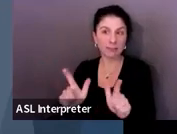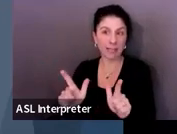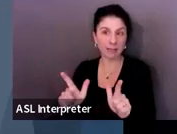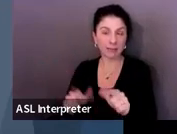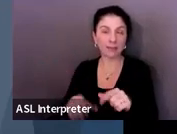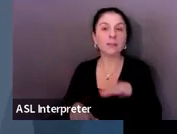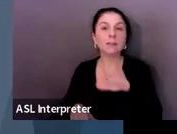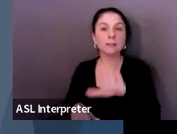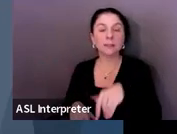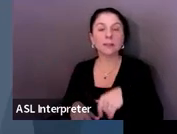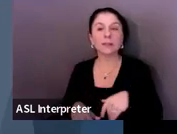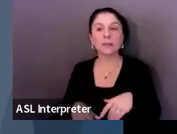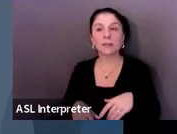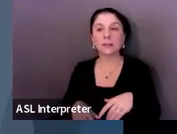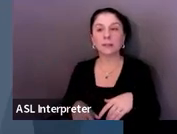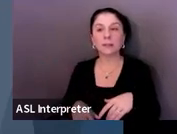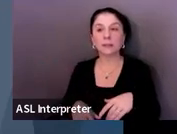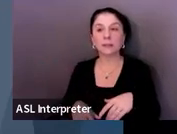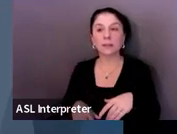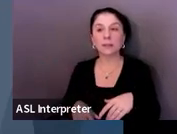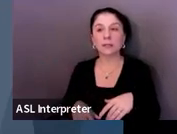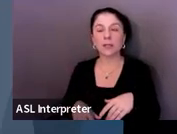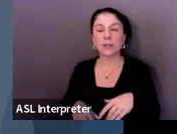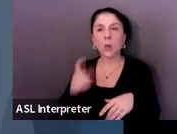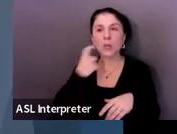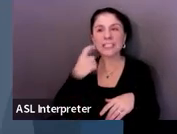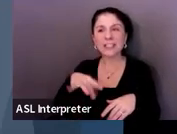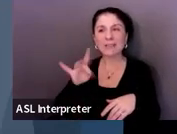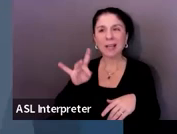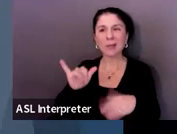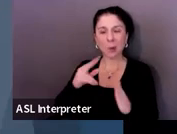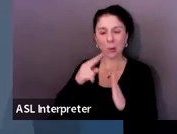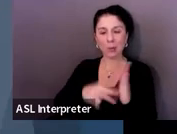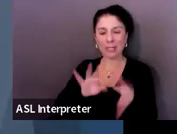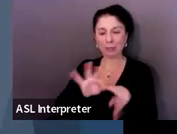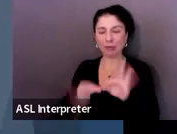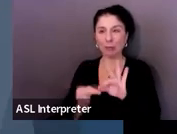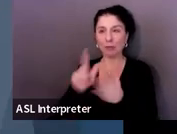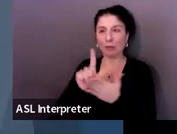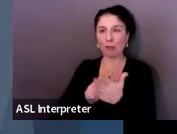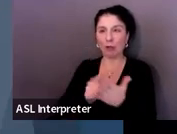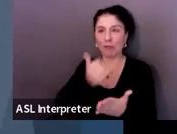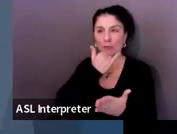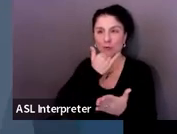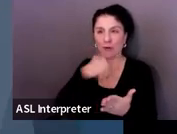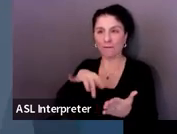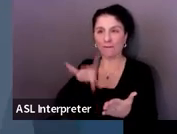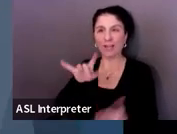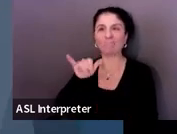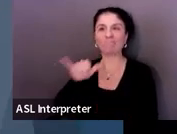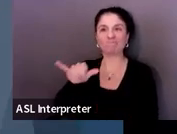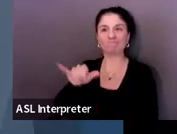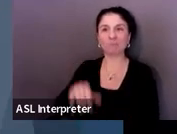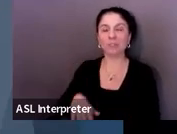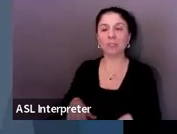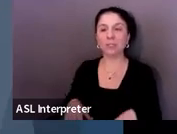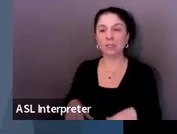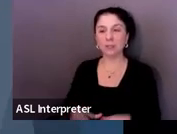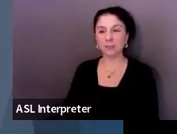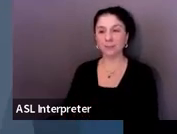kind of misreading the law on this. So it's going to be,